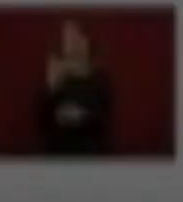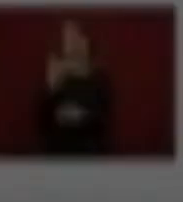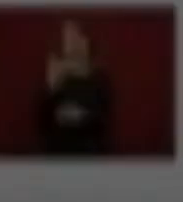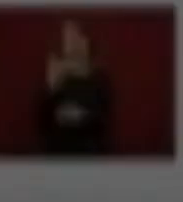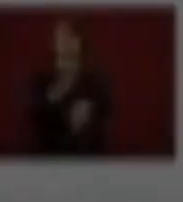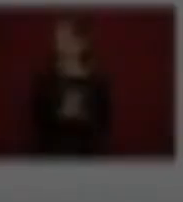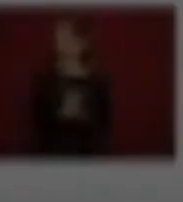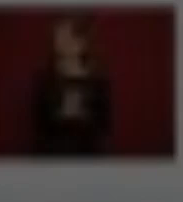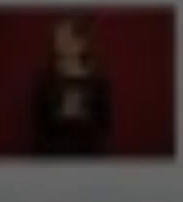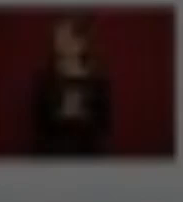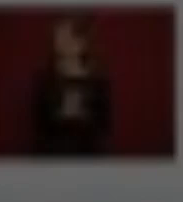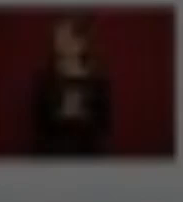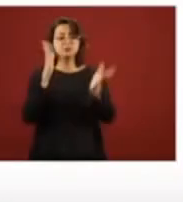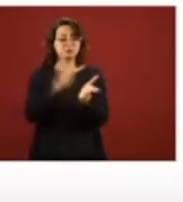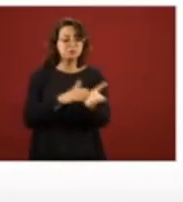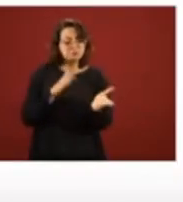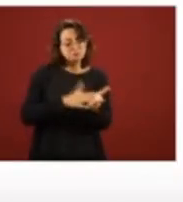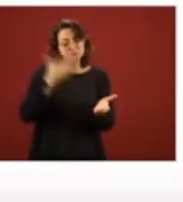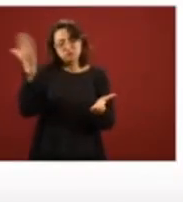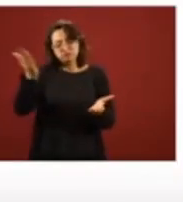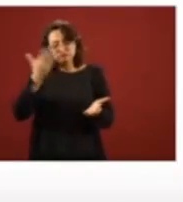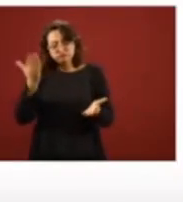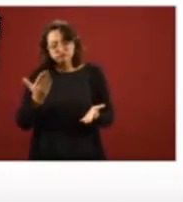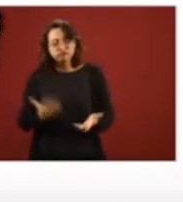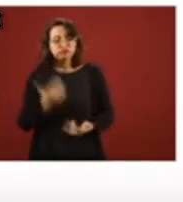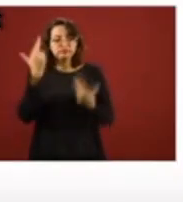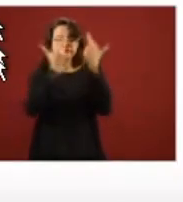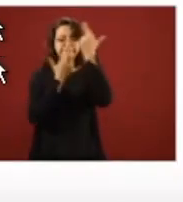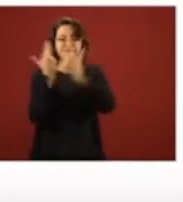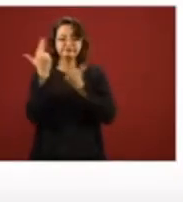Okay, now this is going to be followed by a second phase.